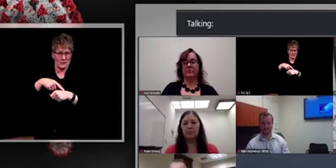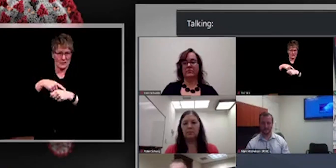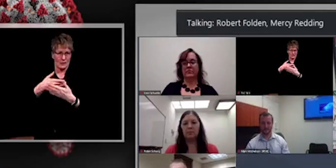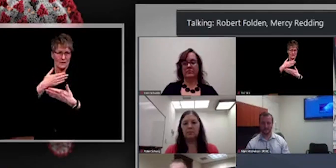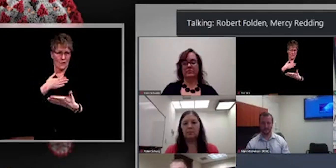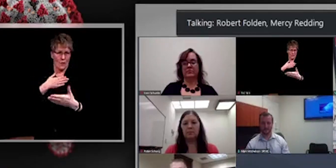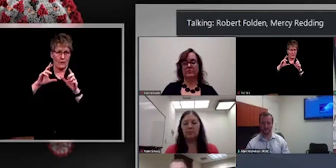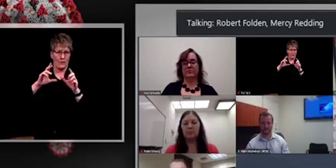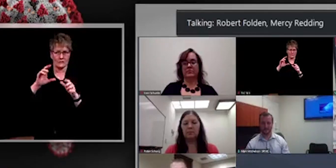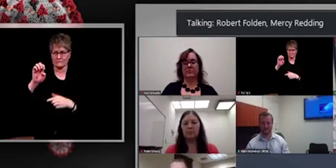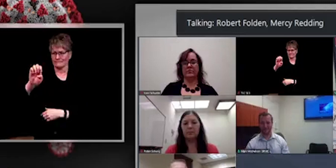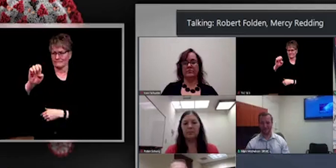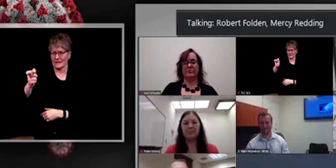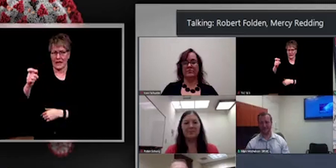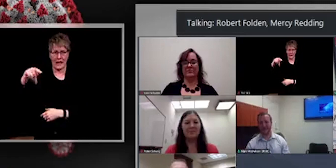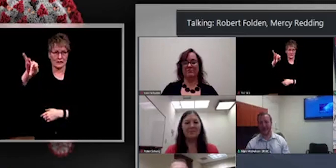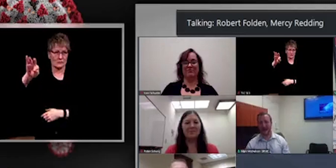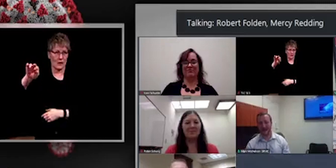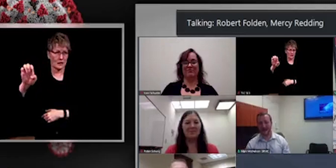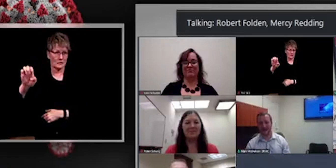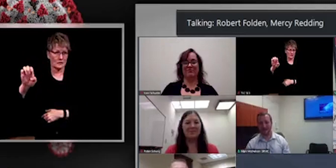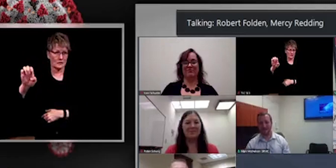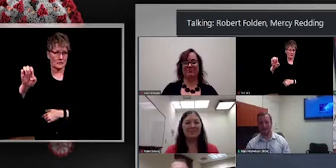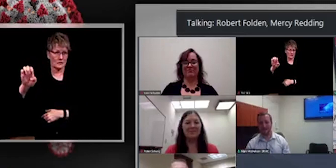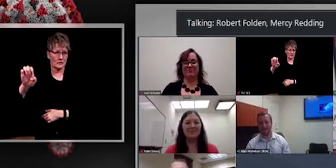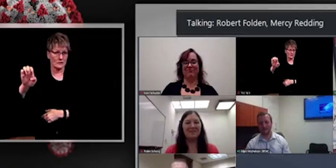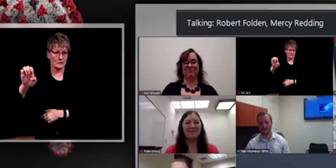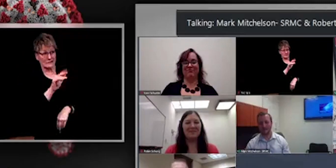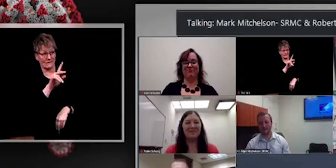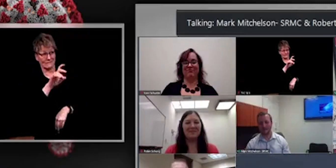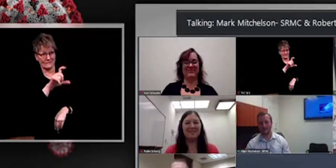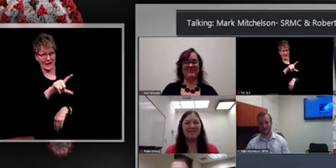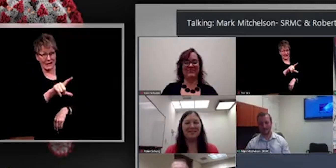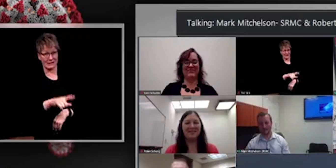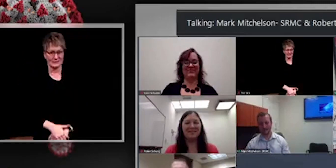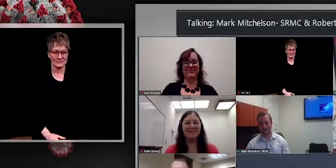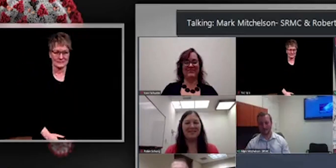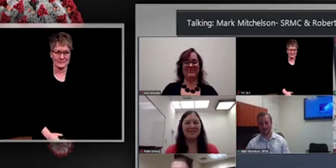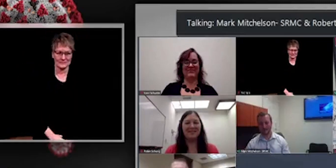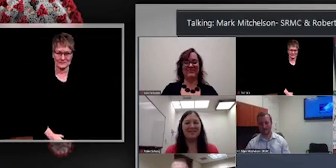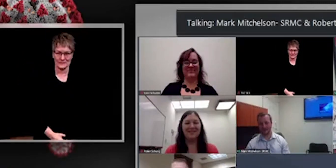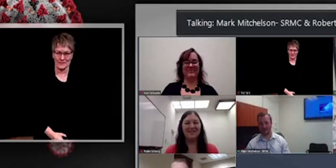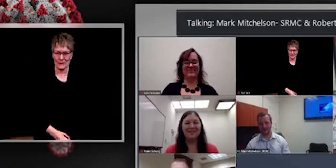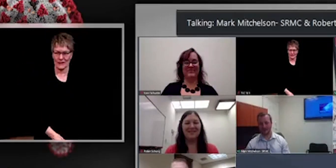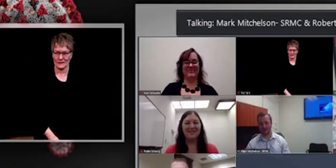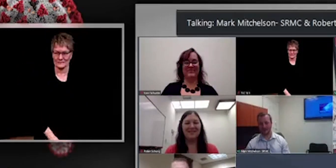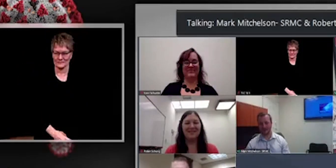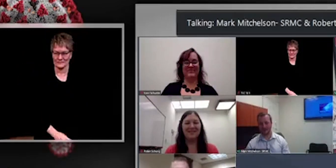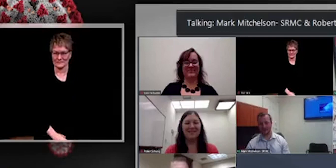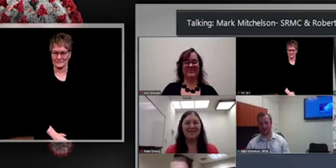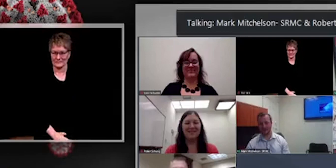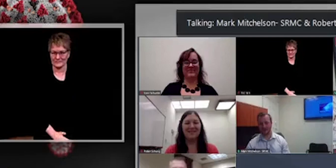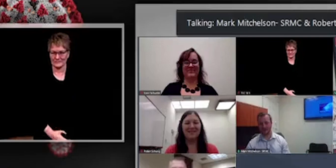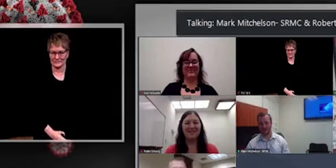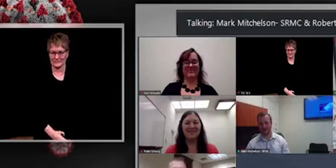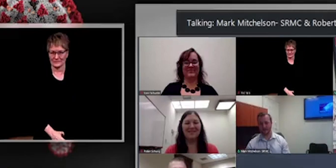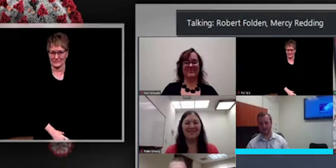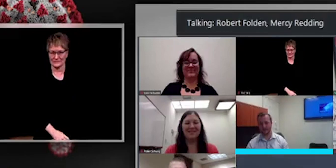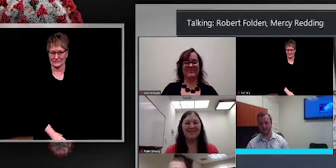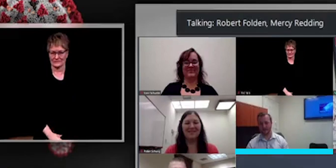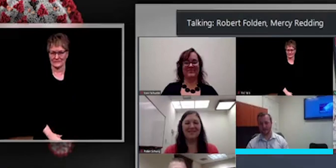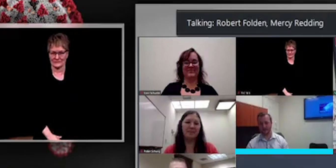I'm Val, it depends on what environment it's in Mike.